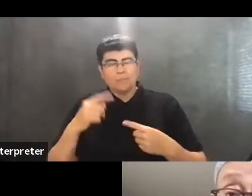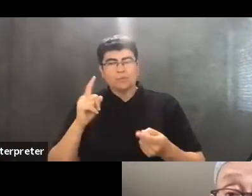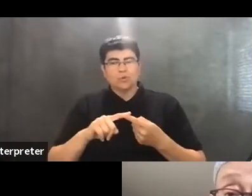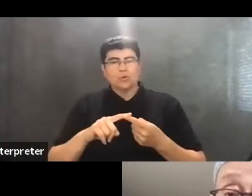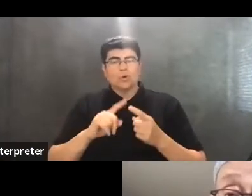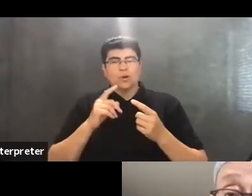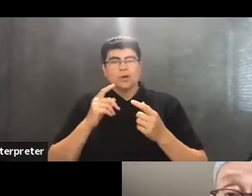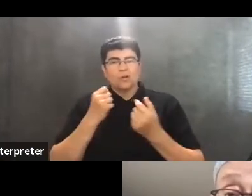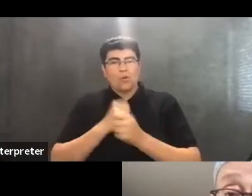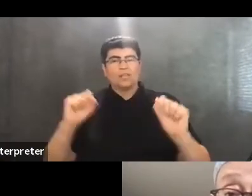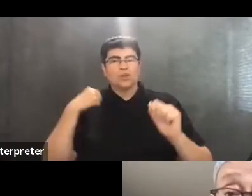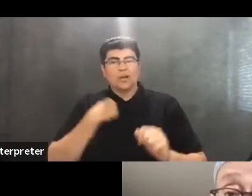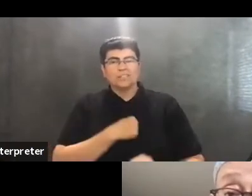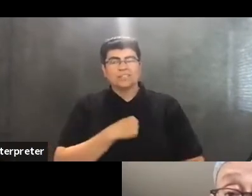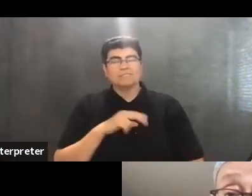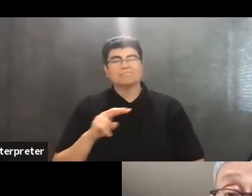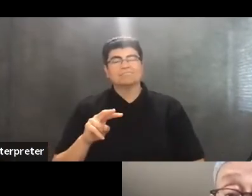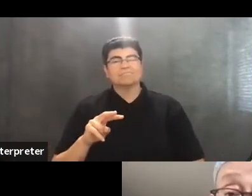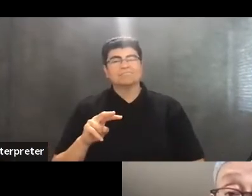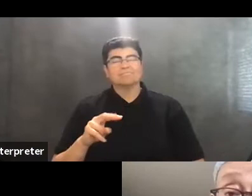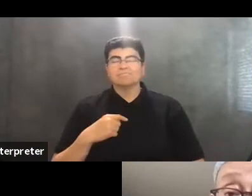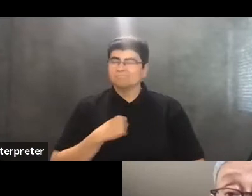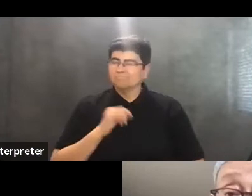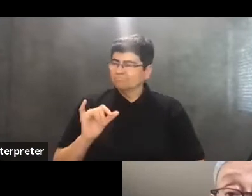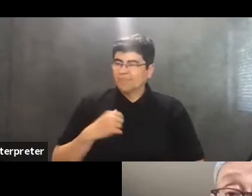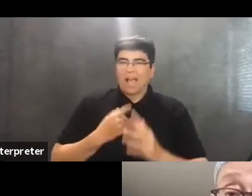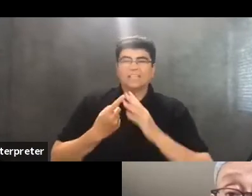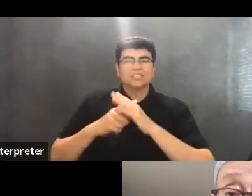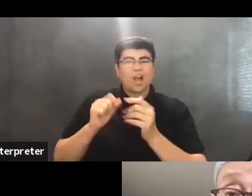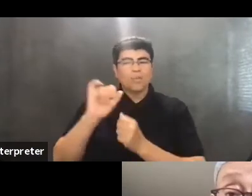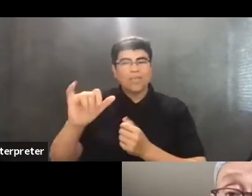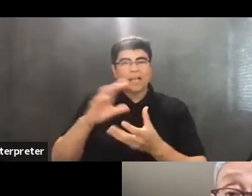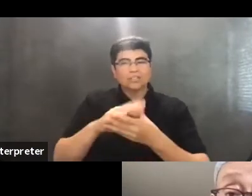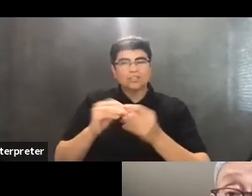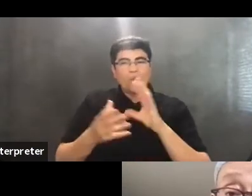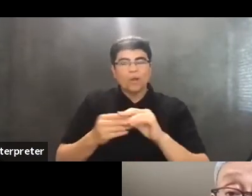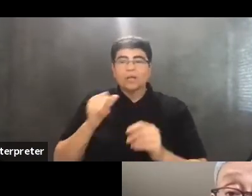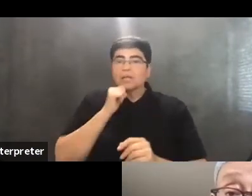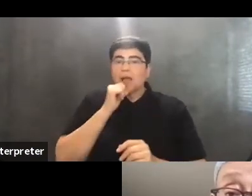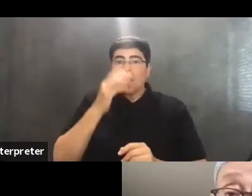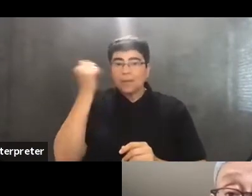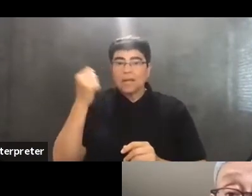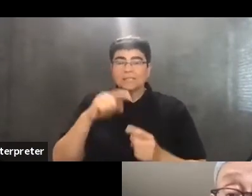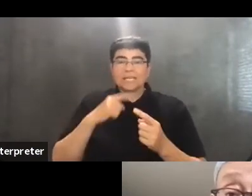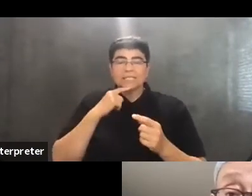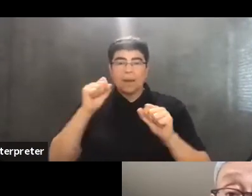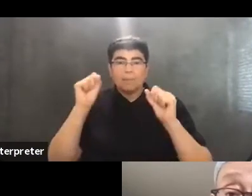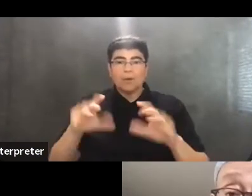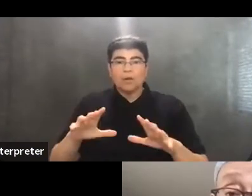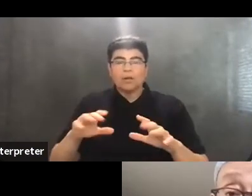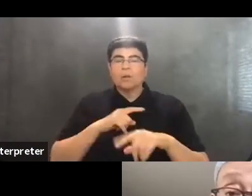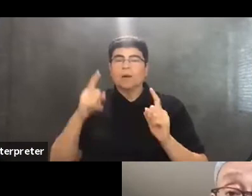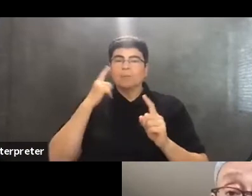So, I start with that story, not because it's a miracle, but rather because it's such a